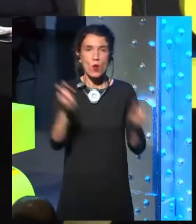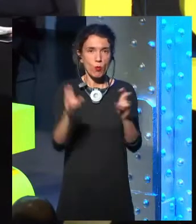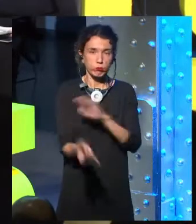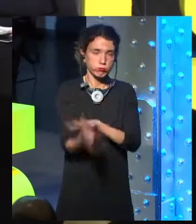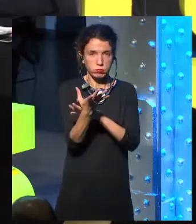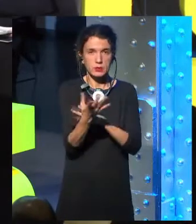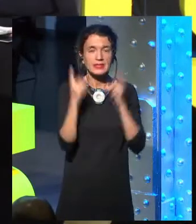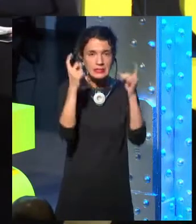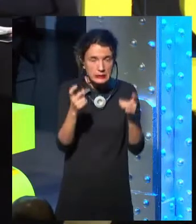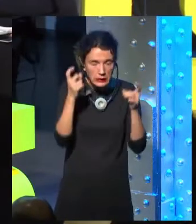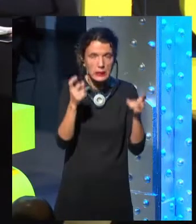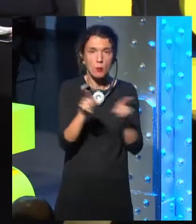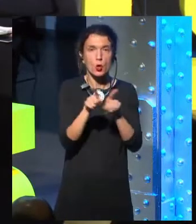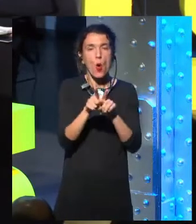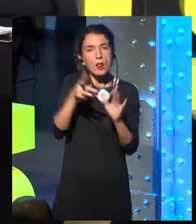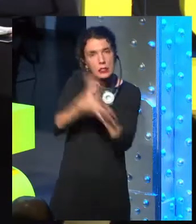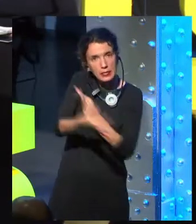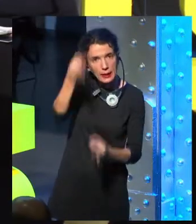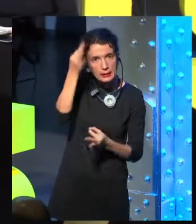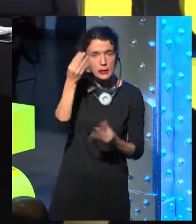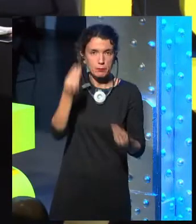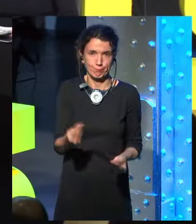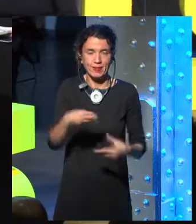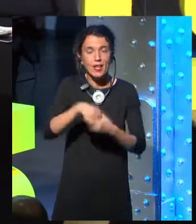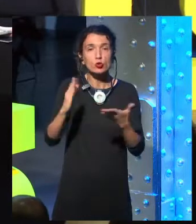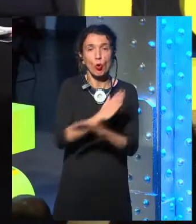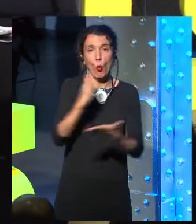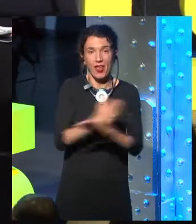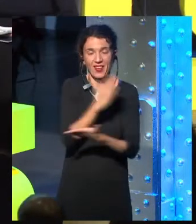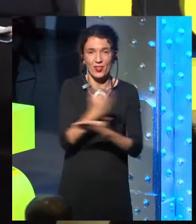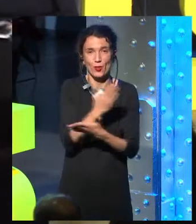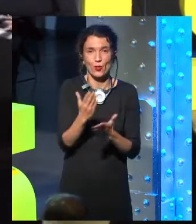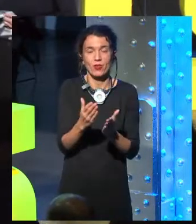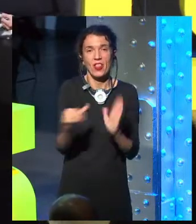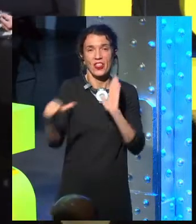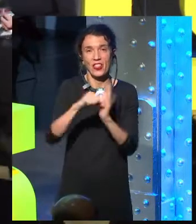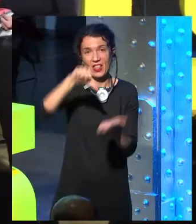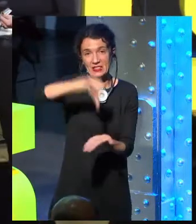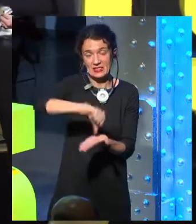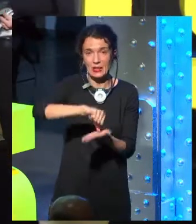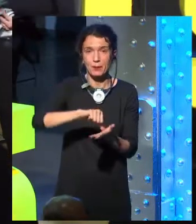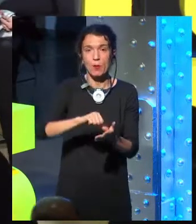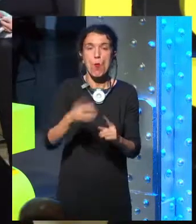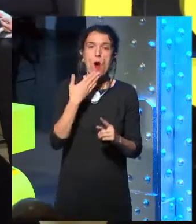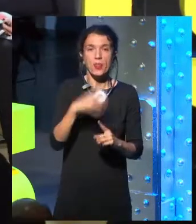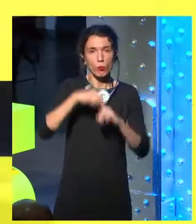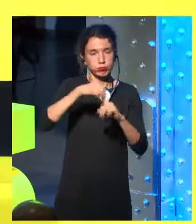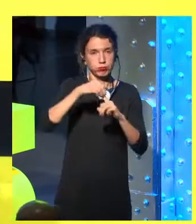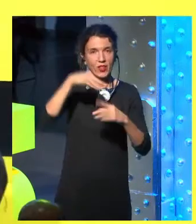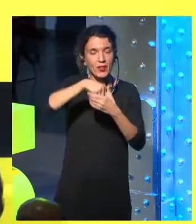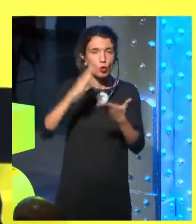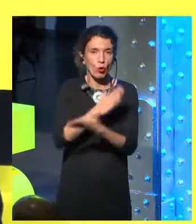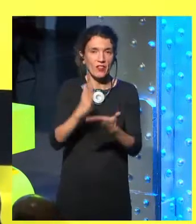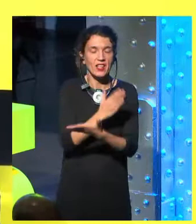human being. This is the one that we are trying to describe in the magazine that is